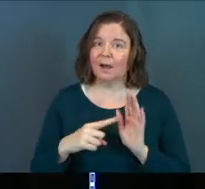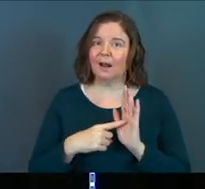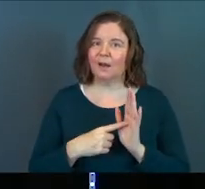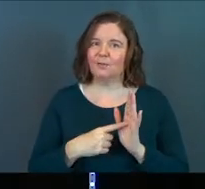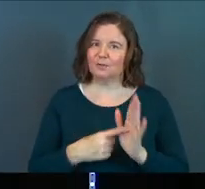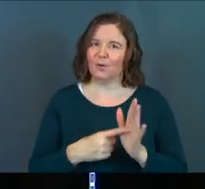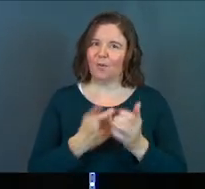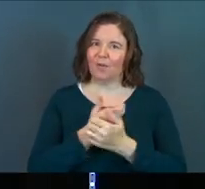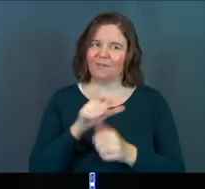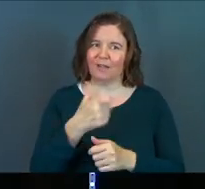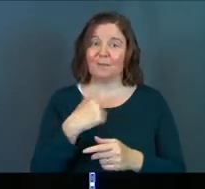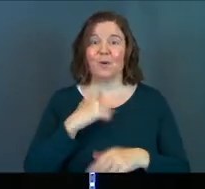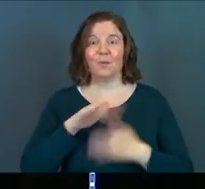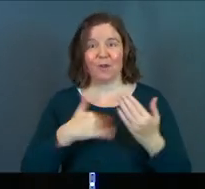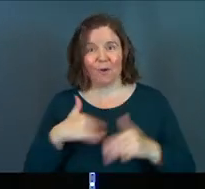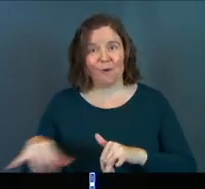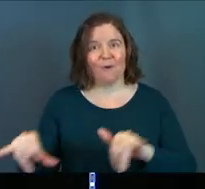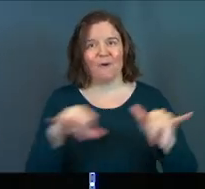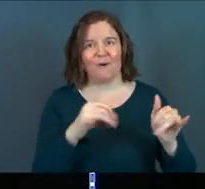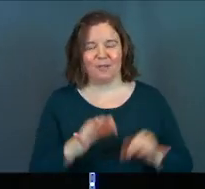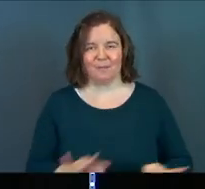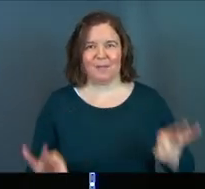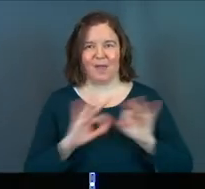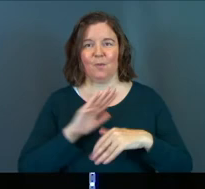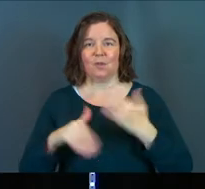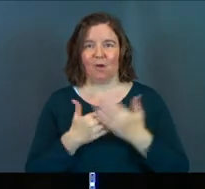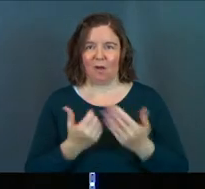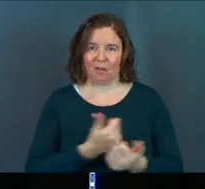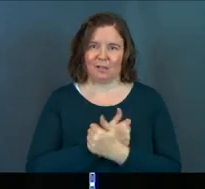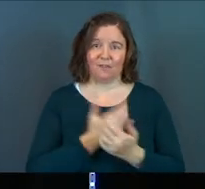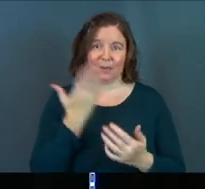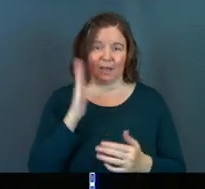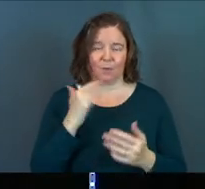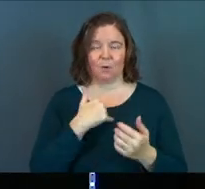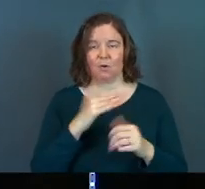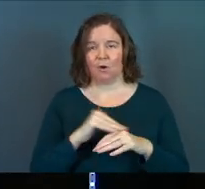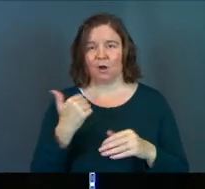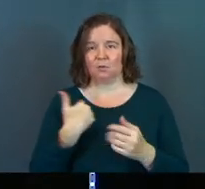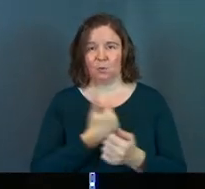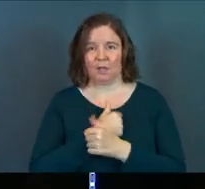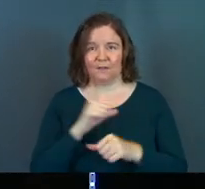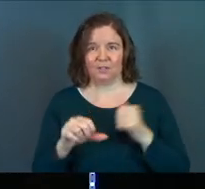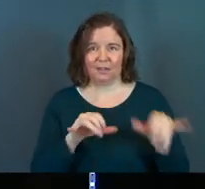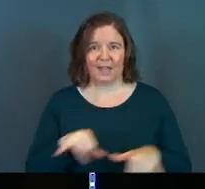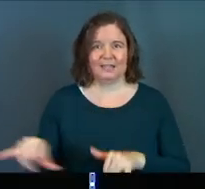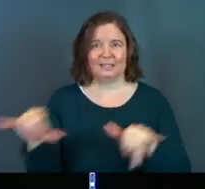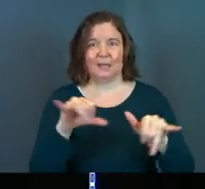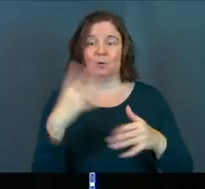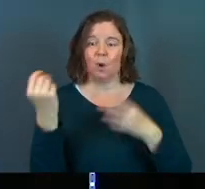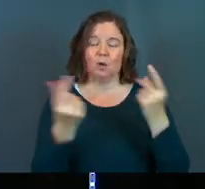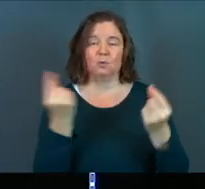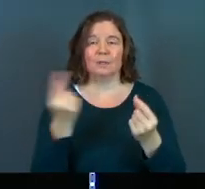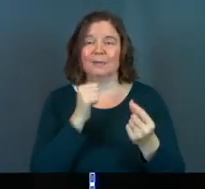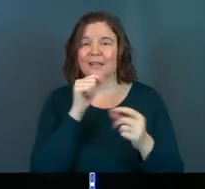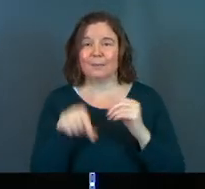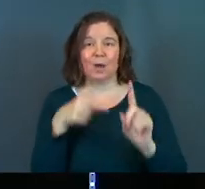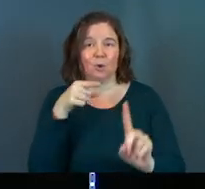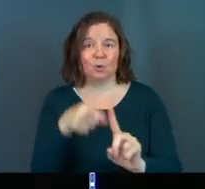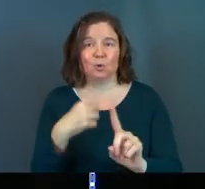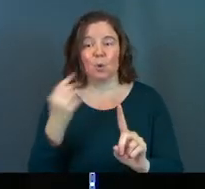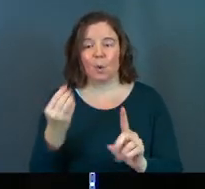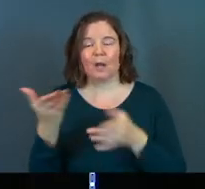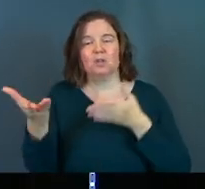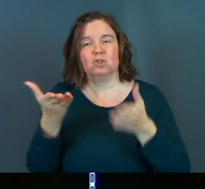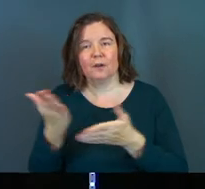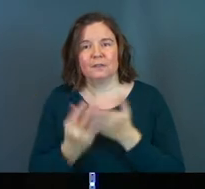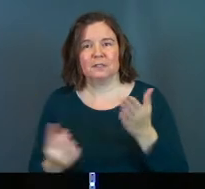But we all matter. We're all loved by God and we're all called to love each other that same way. So go out and do something that's not about you. Go